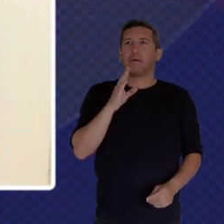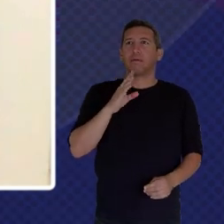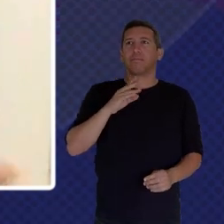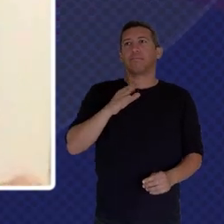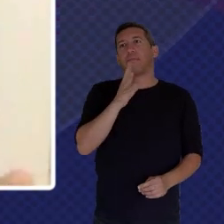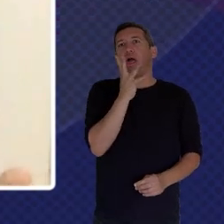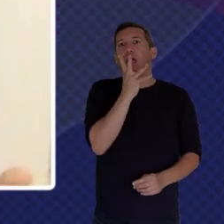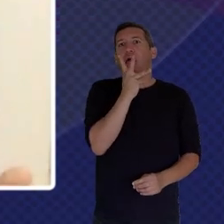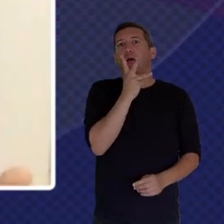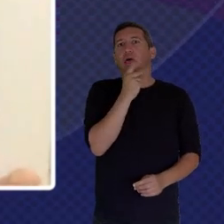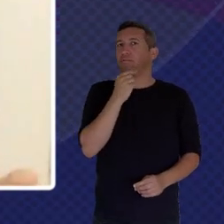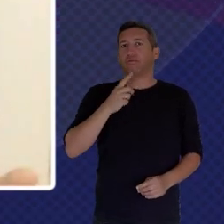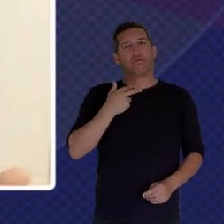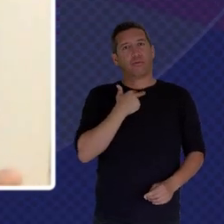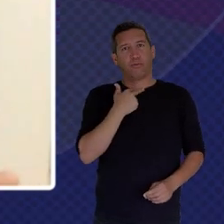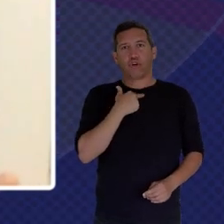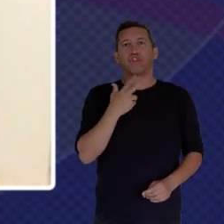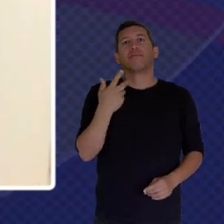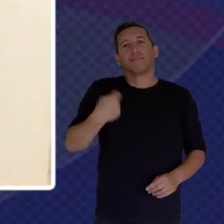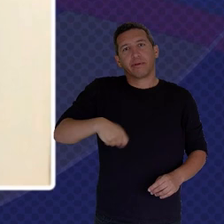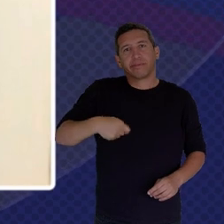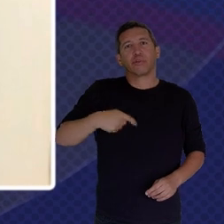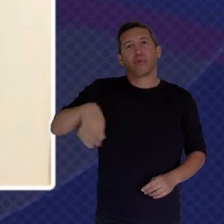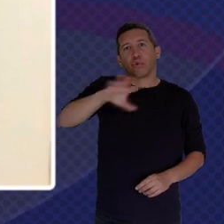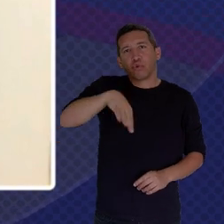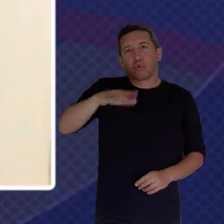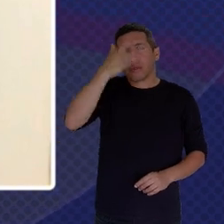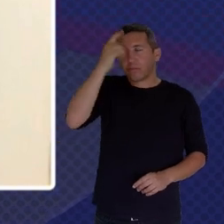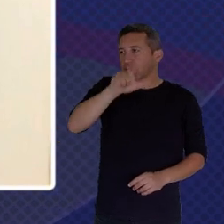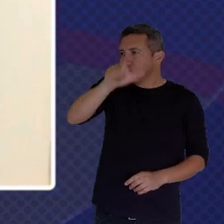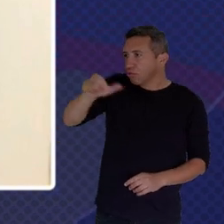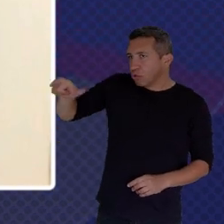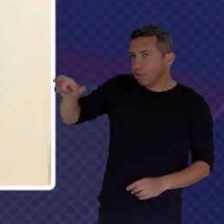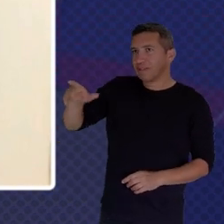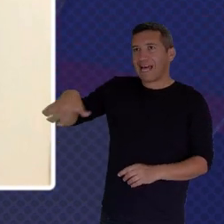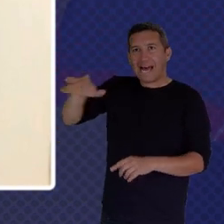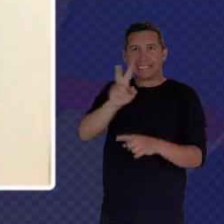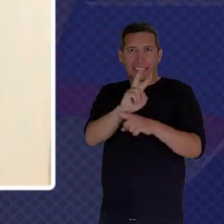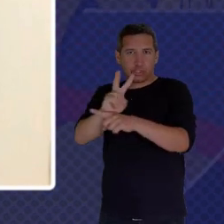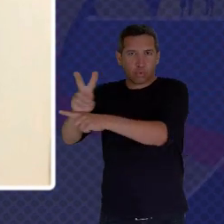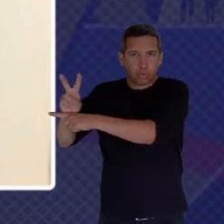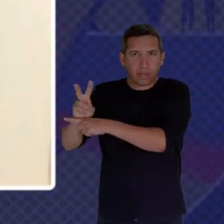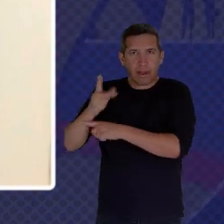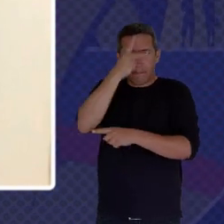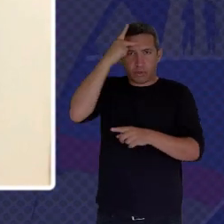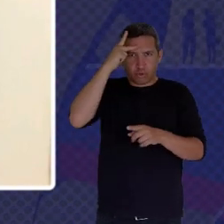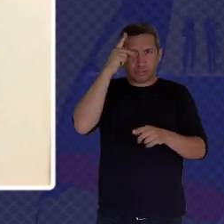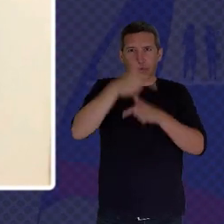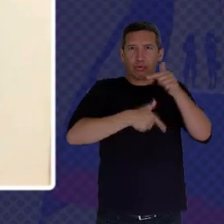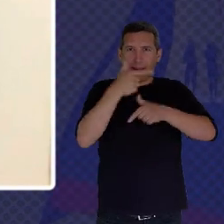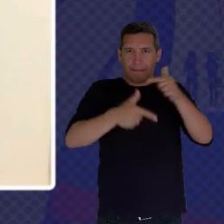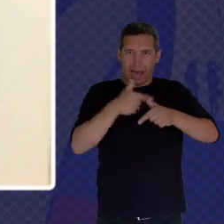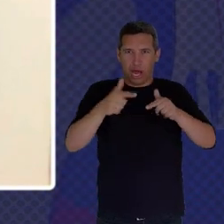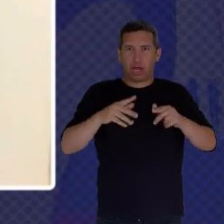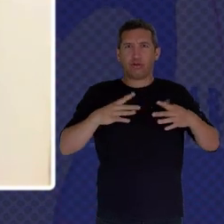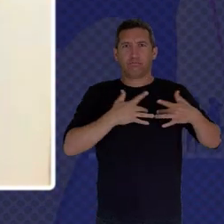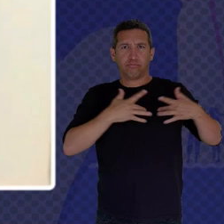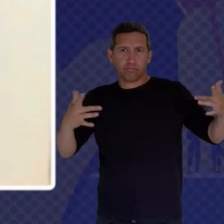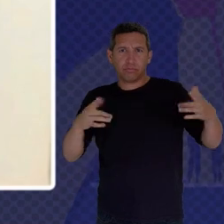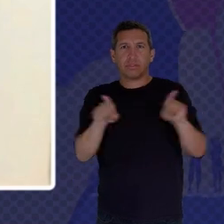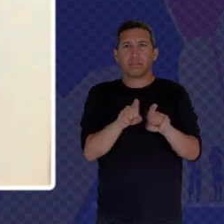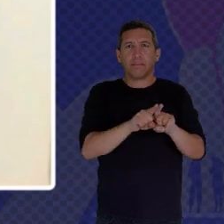Together All The Security Actors All The Humanitarian Actors Civil Society Organizations Development